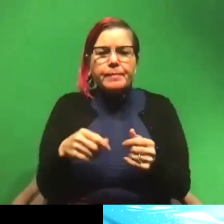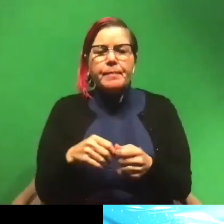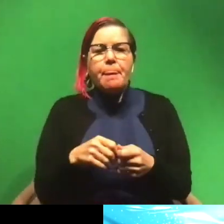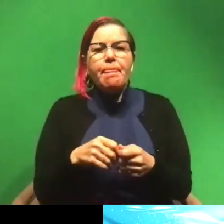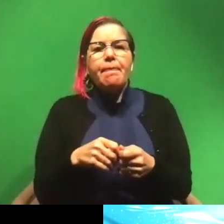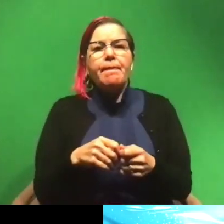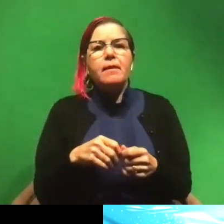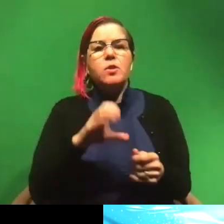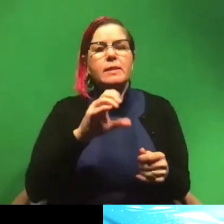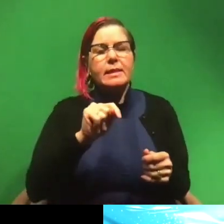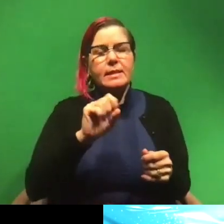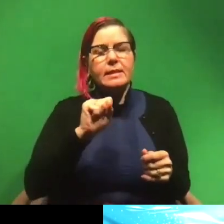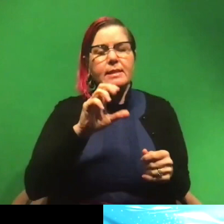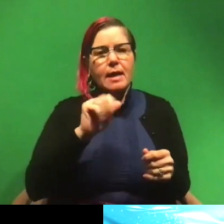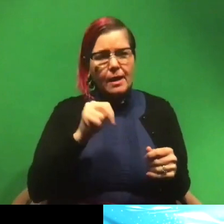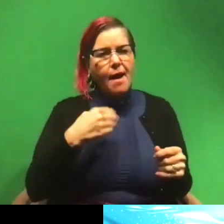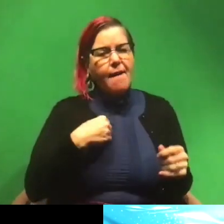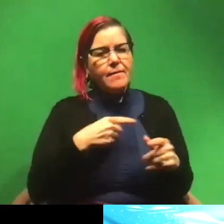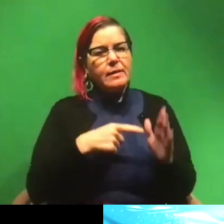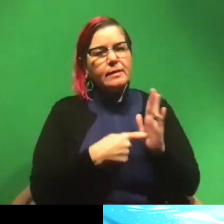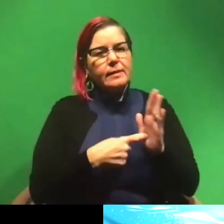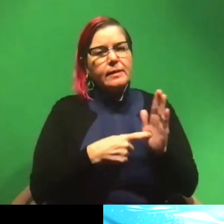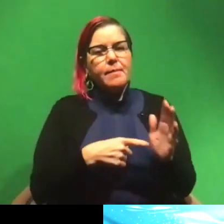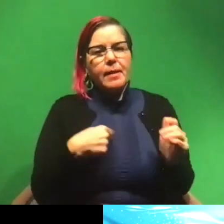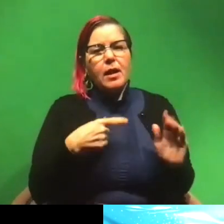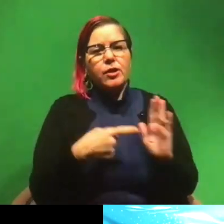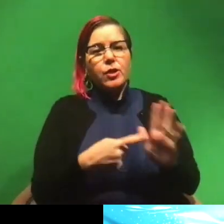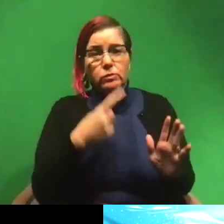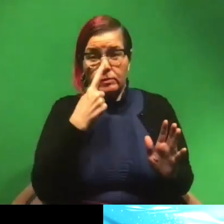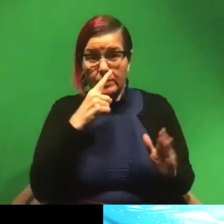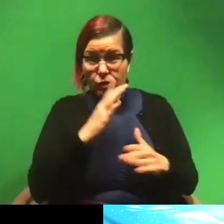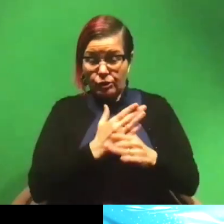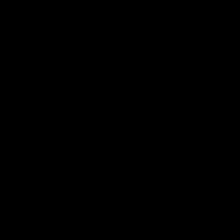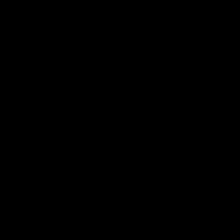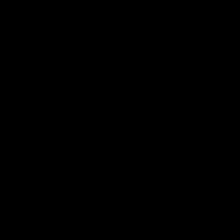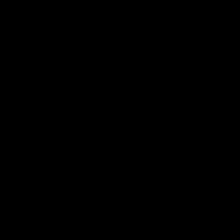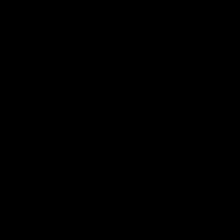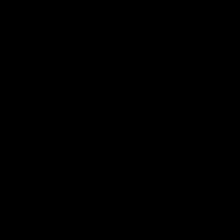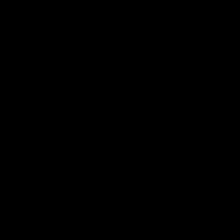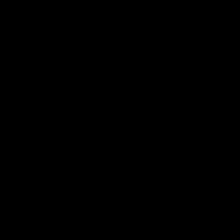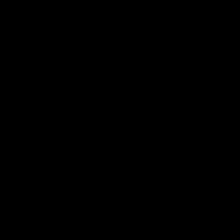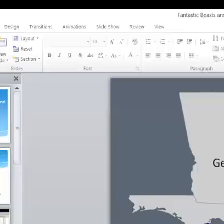CT scans, which I actually have some to show if I can share my screen here.